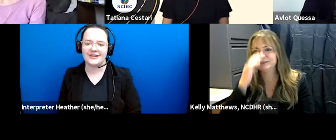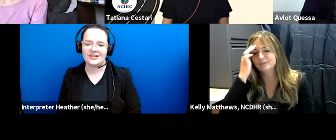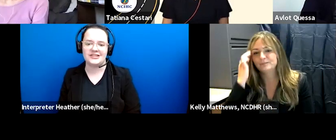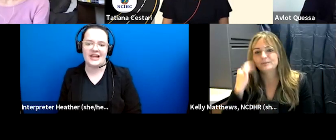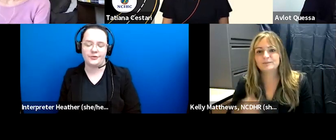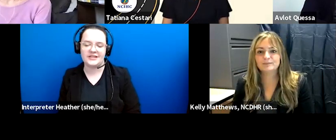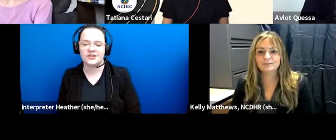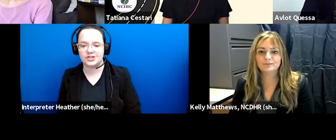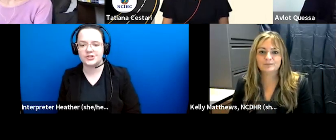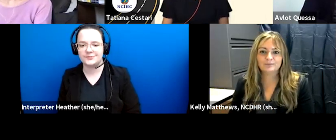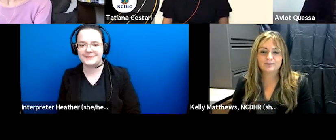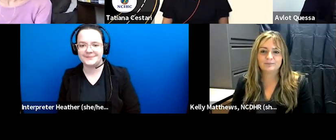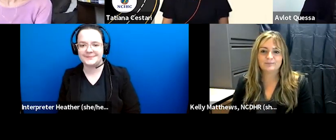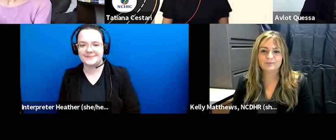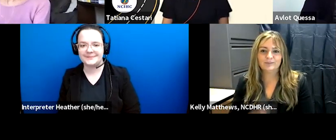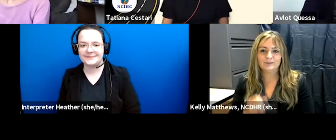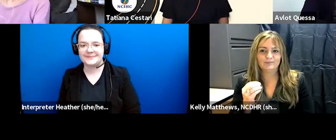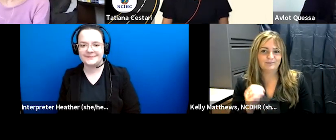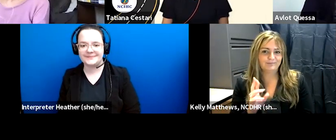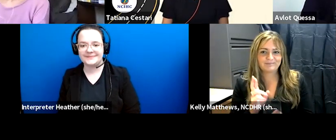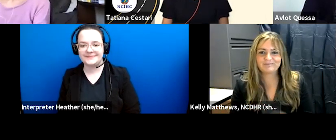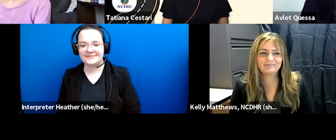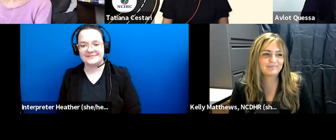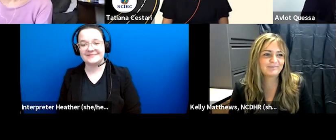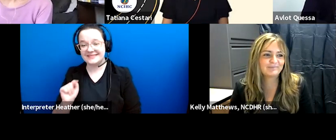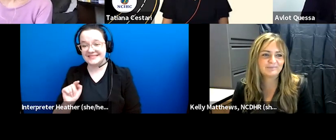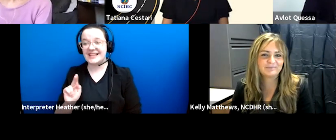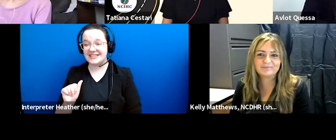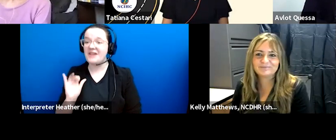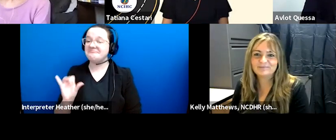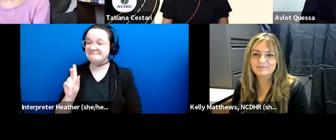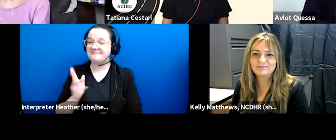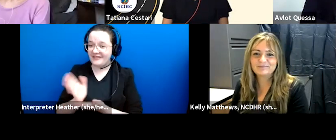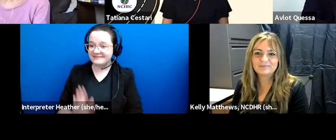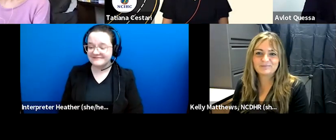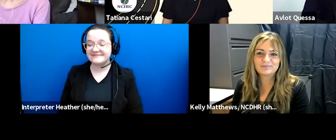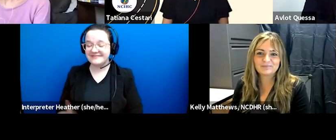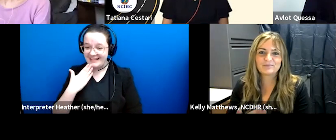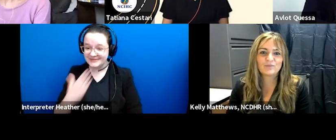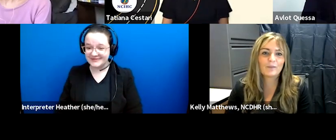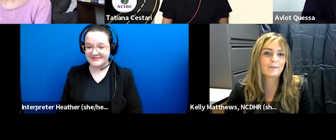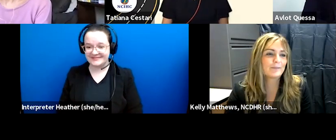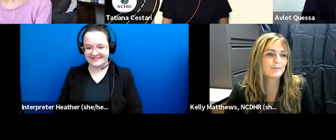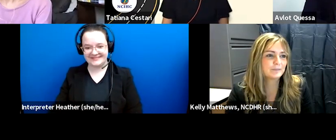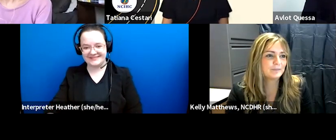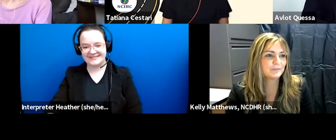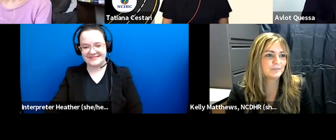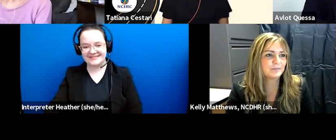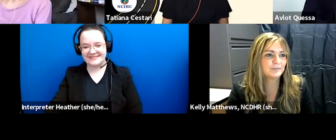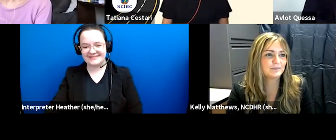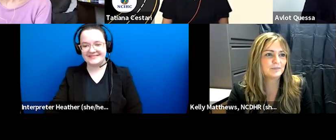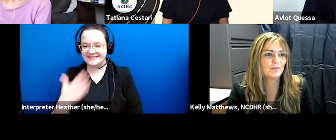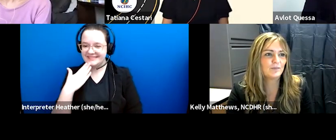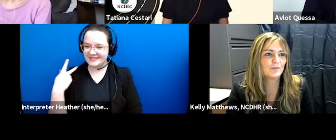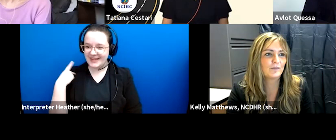in relation to health research all right thank you thank you